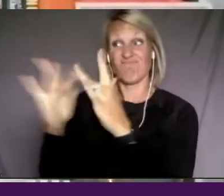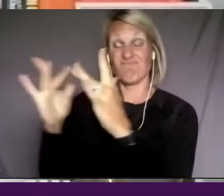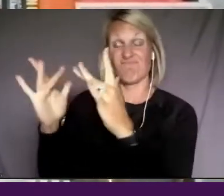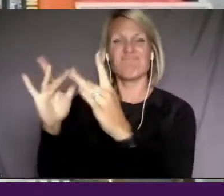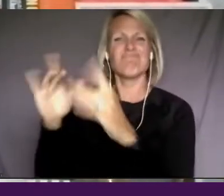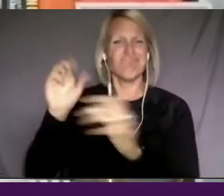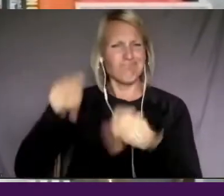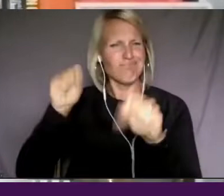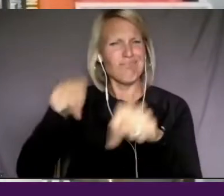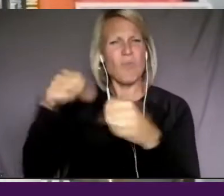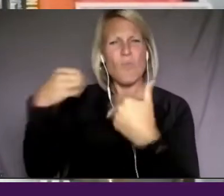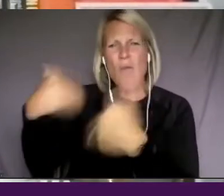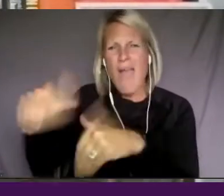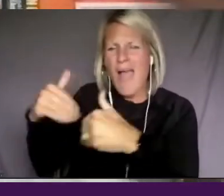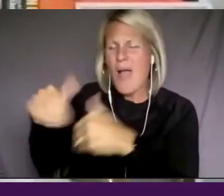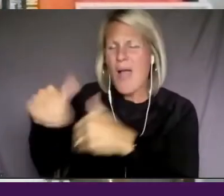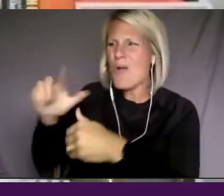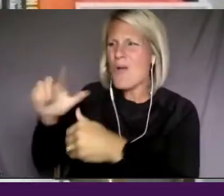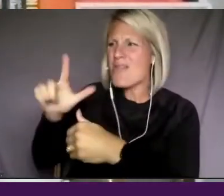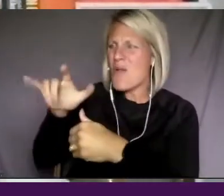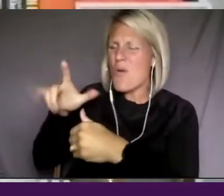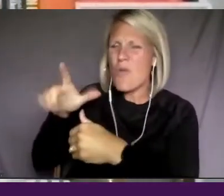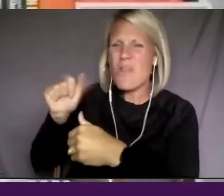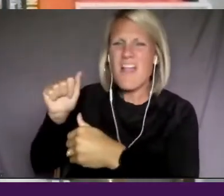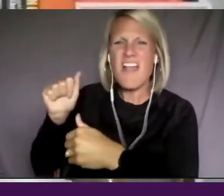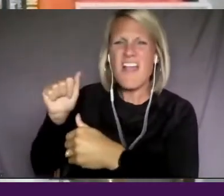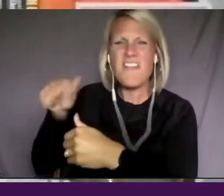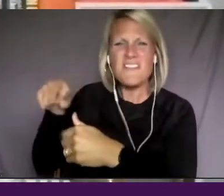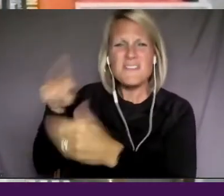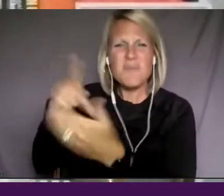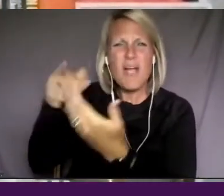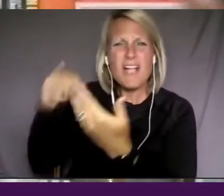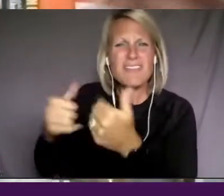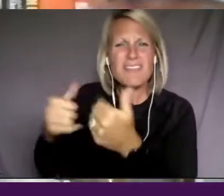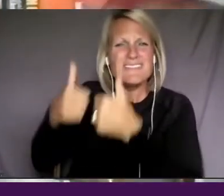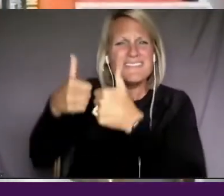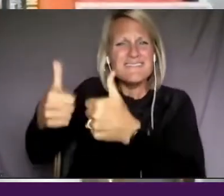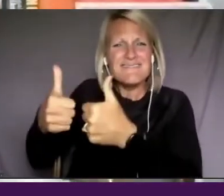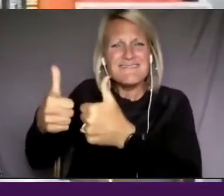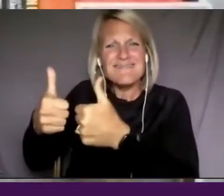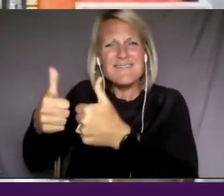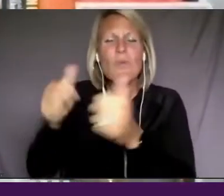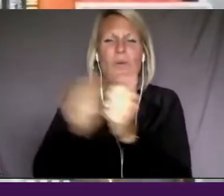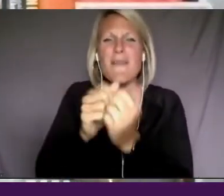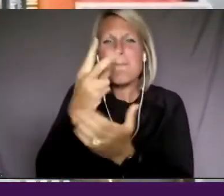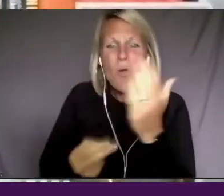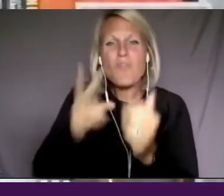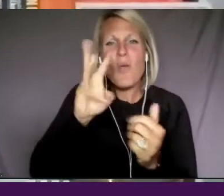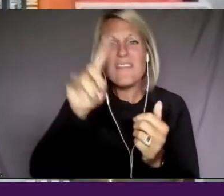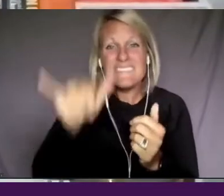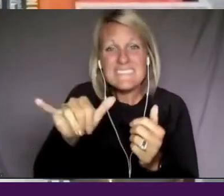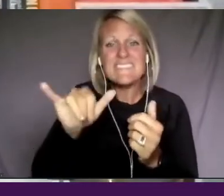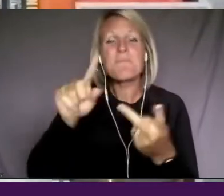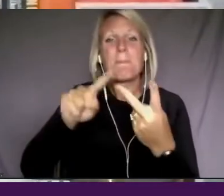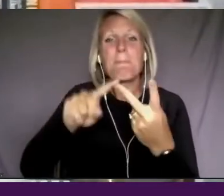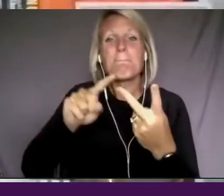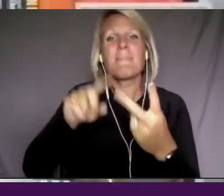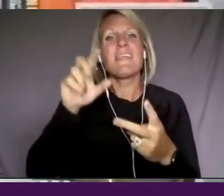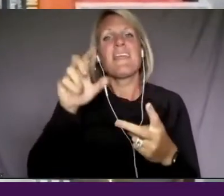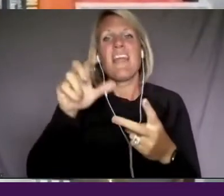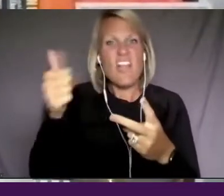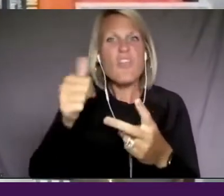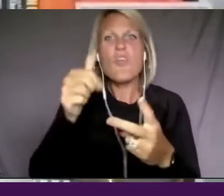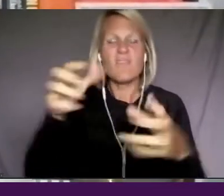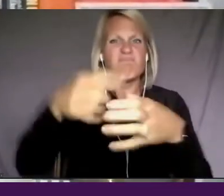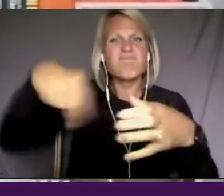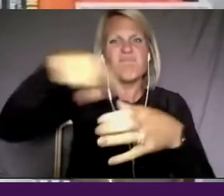talked about this project. Both Sylvia Bug and Wendy Yenas at PBS at the mothership had also had some